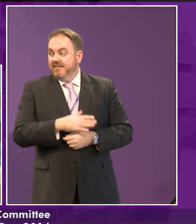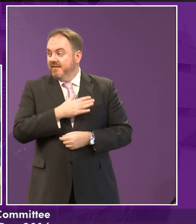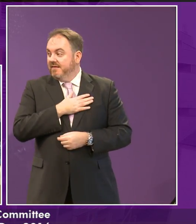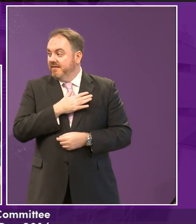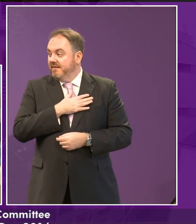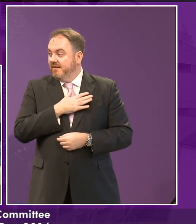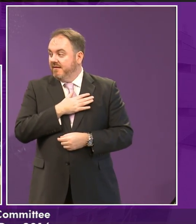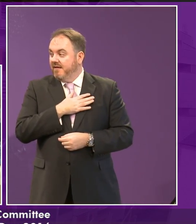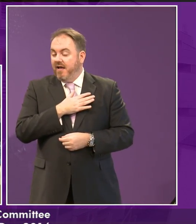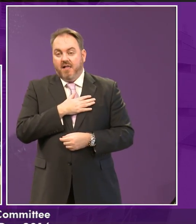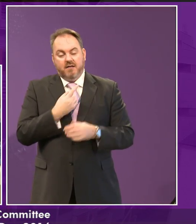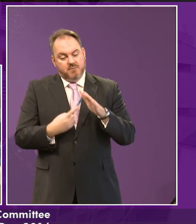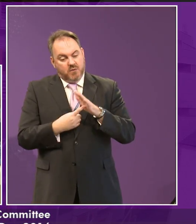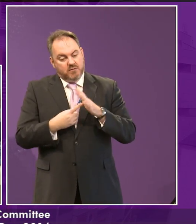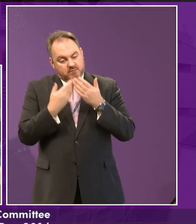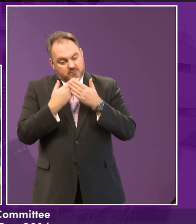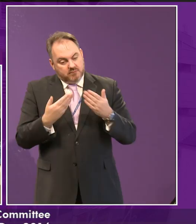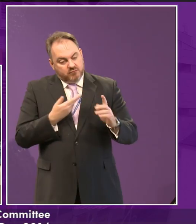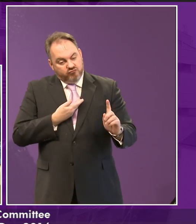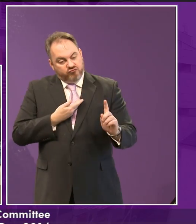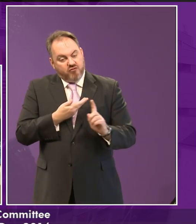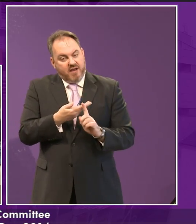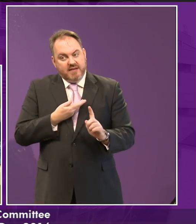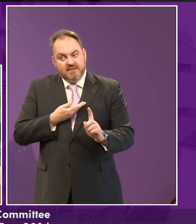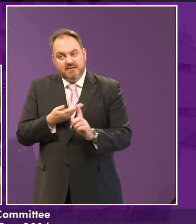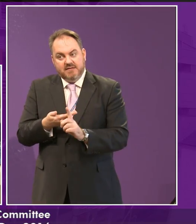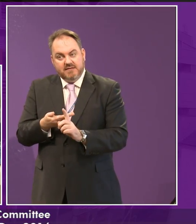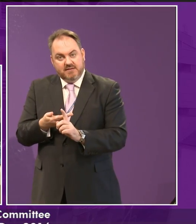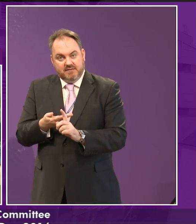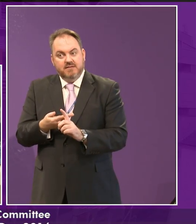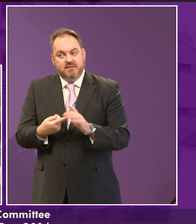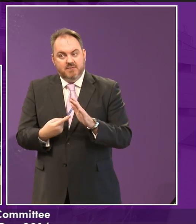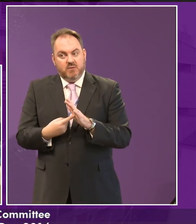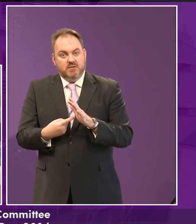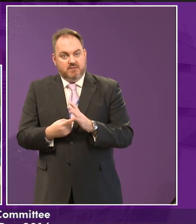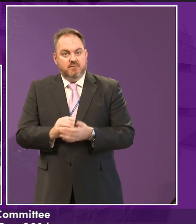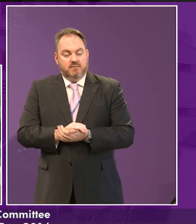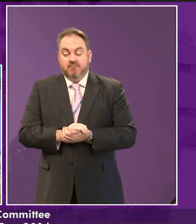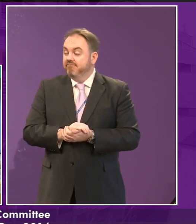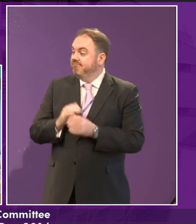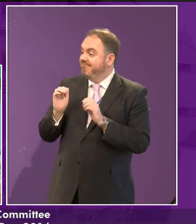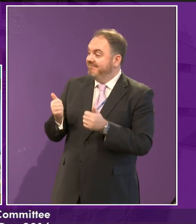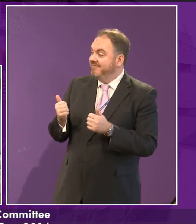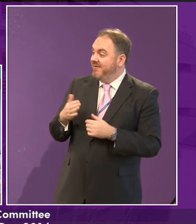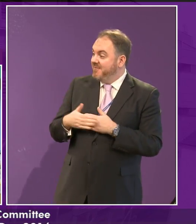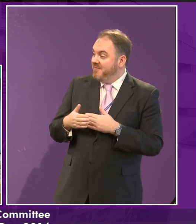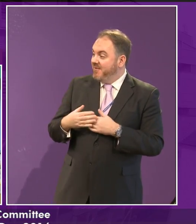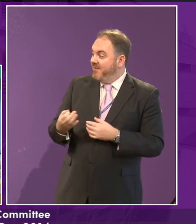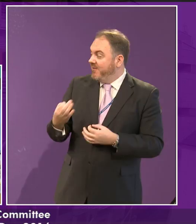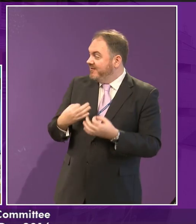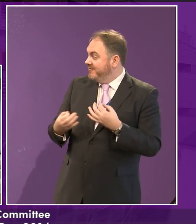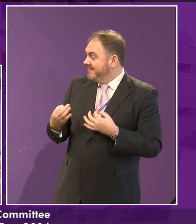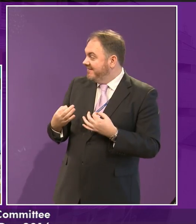and that's about it. Excellent. Super. Any other questions from our, Willie?